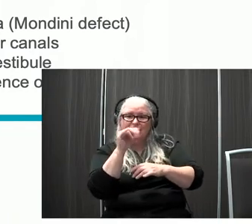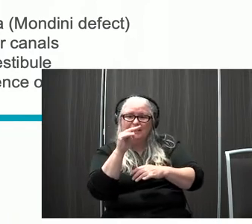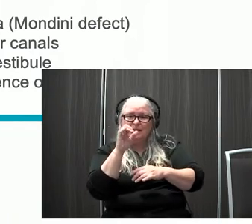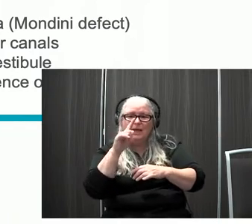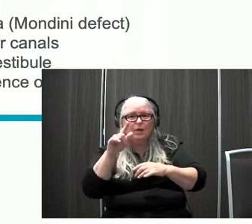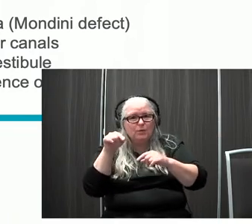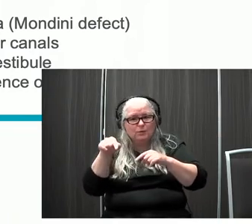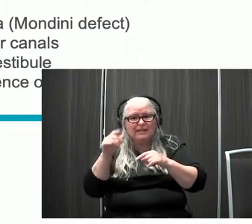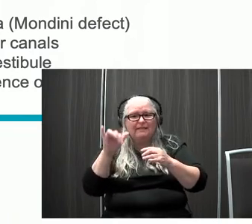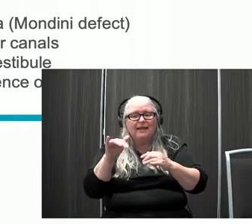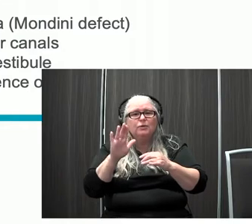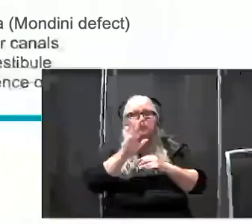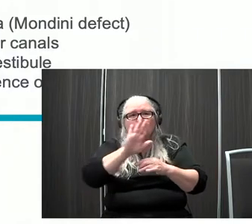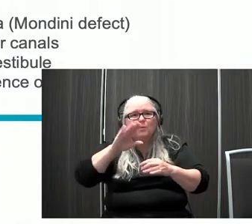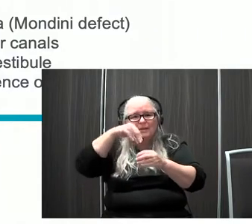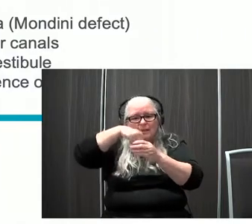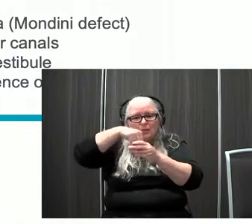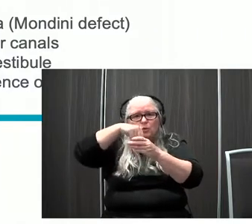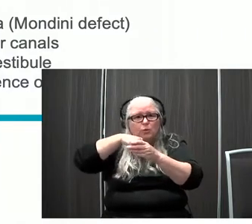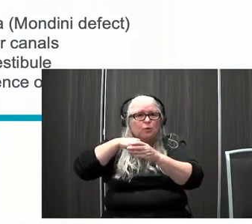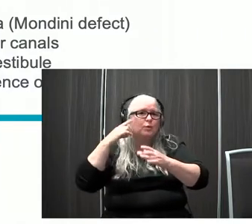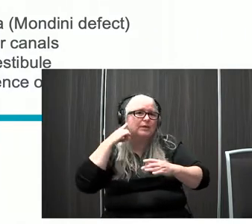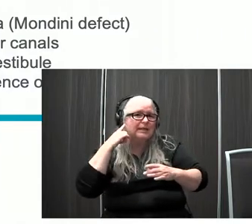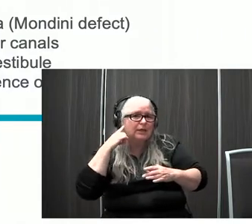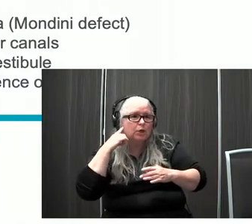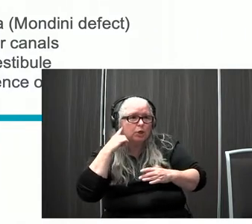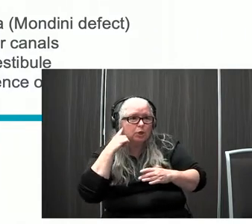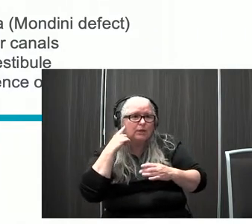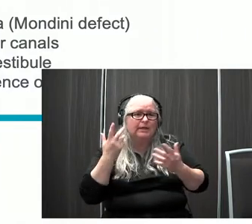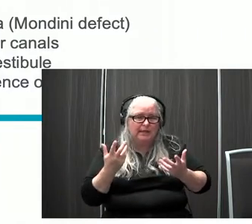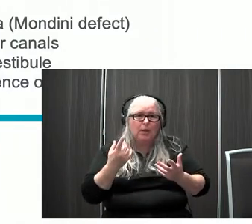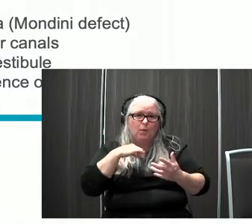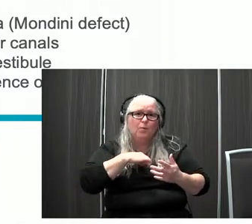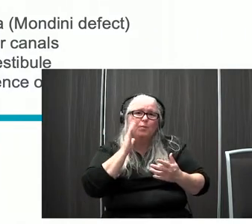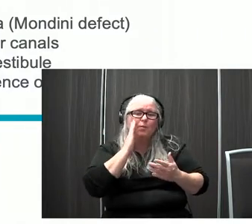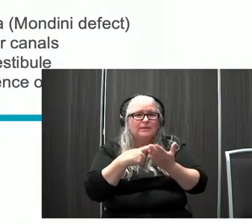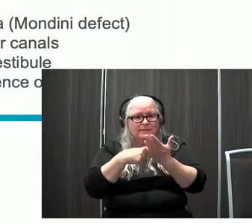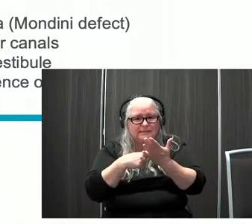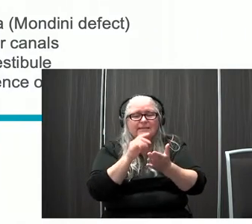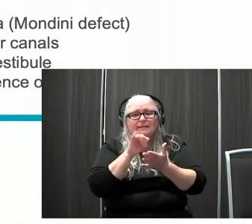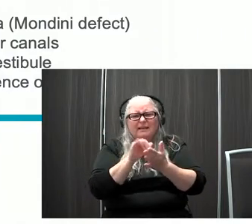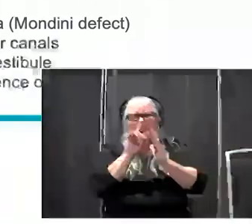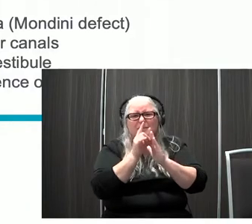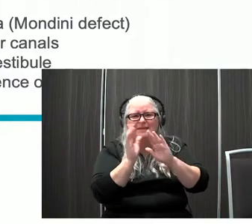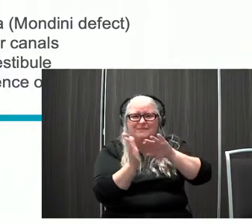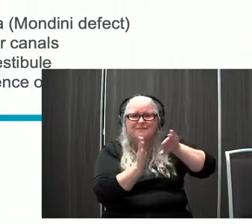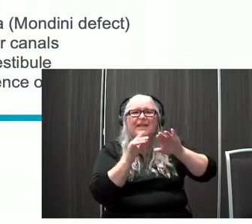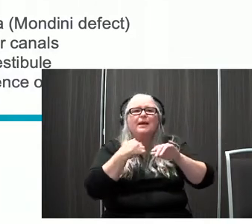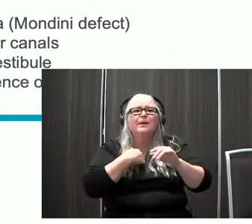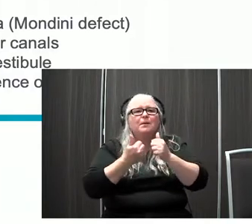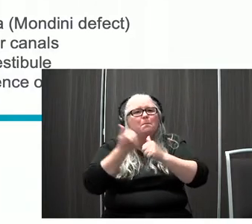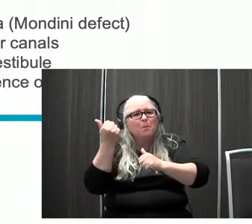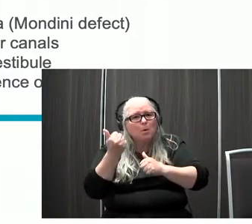that is our internal ear gyroscope. So we're going to talk about that in a moment. But in most of the cases that we've seen in the lab,